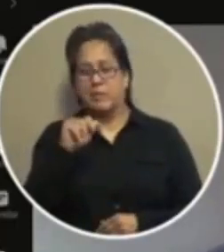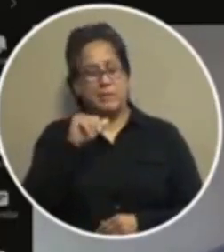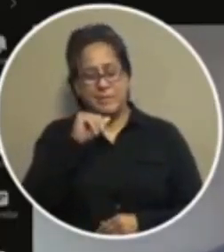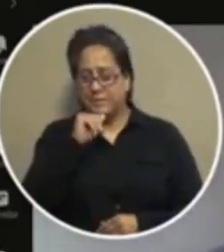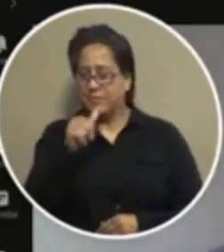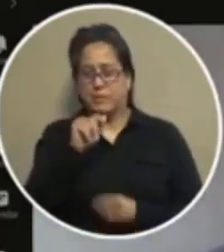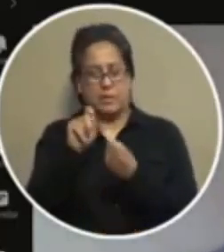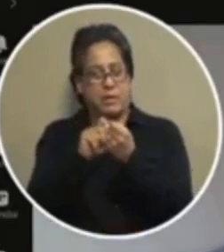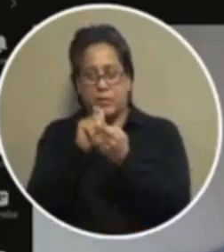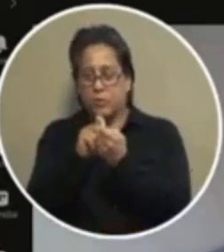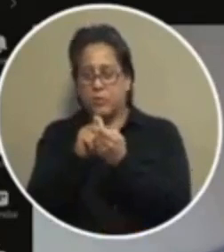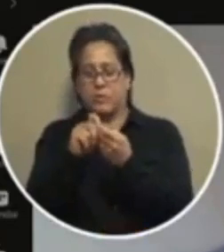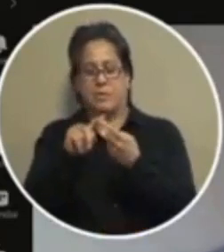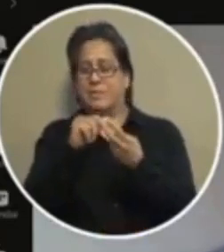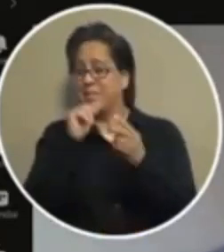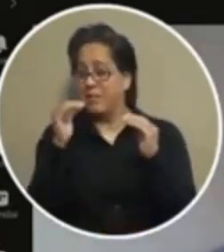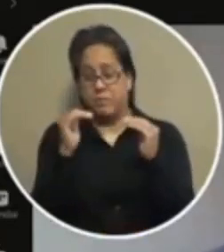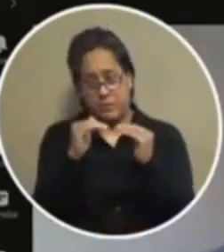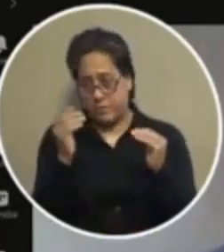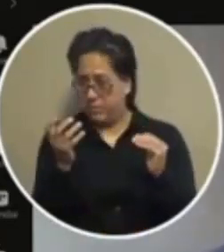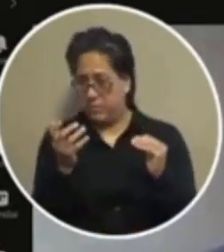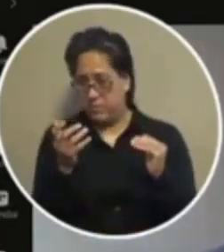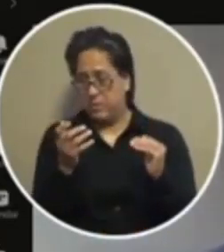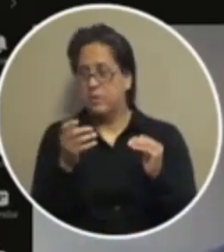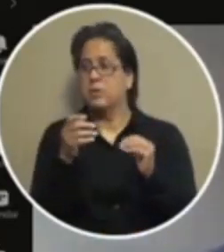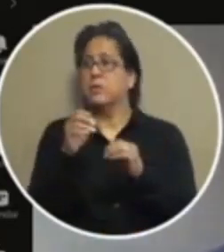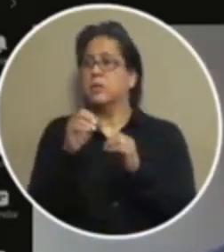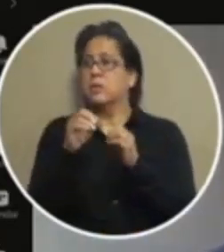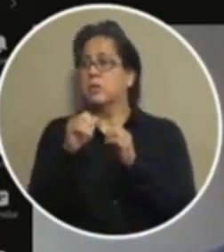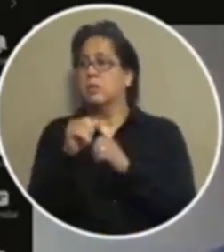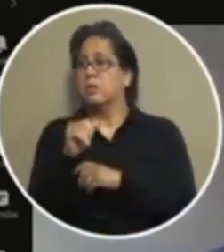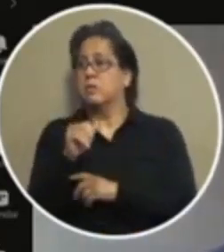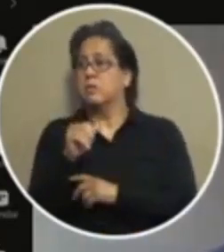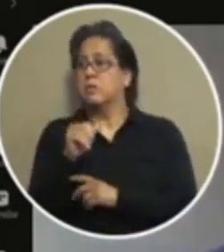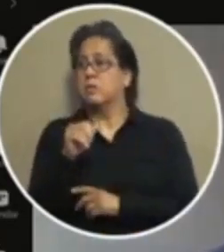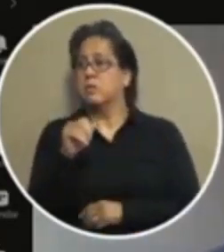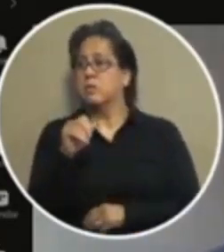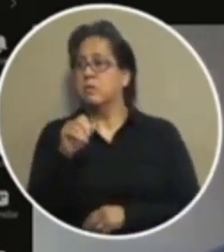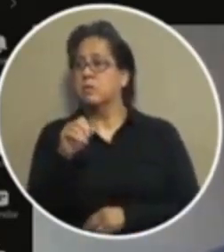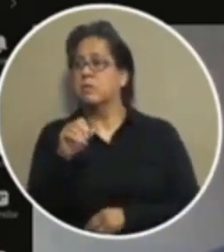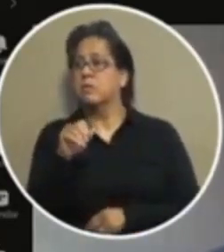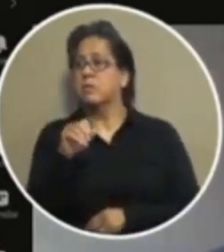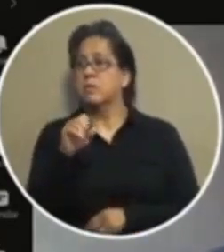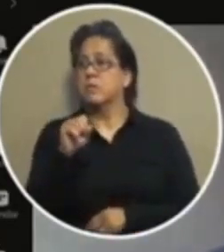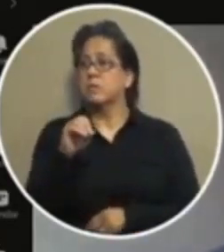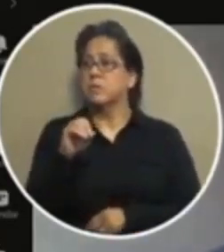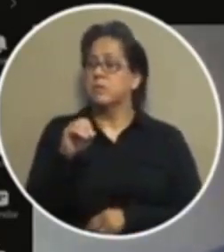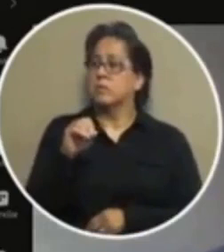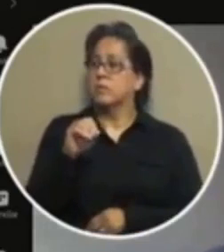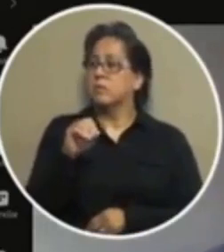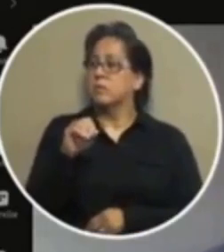it's it's not accurate and it's not fair with with all due respect i don't think i'm the only council